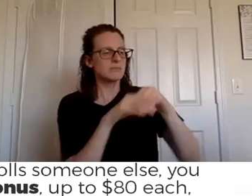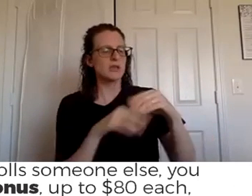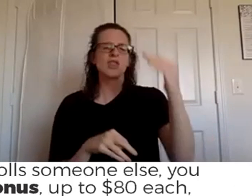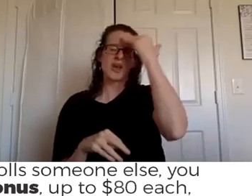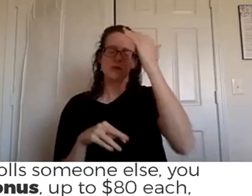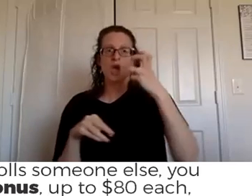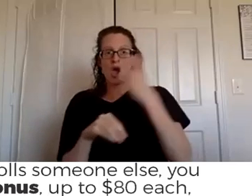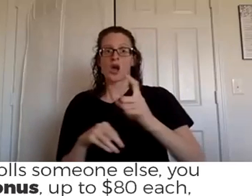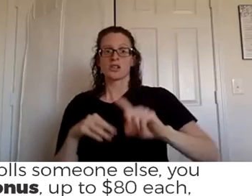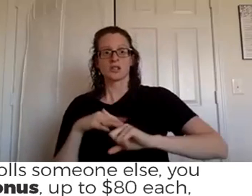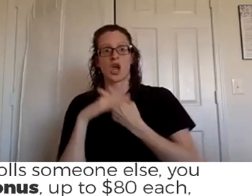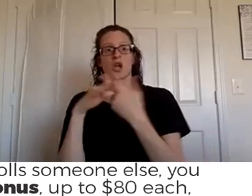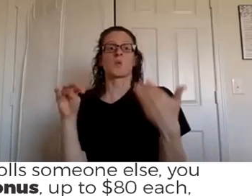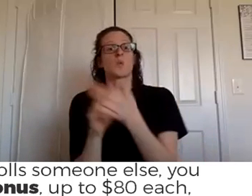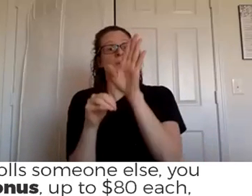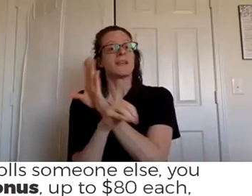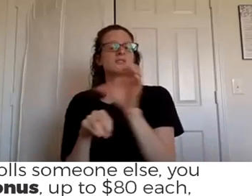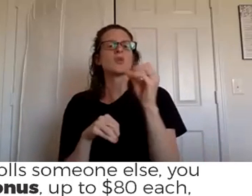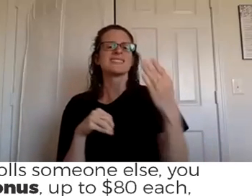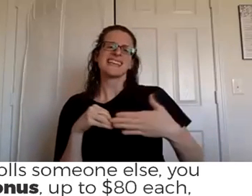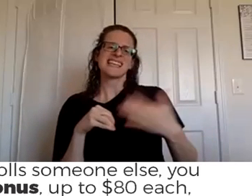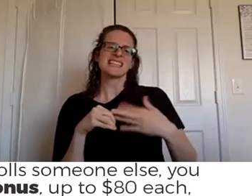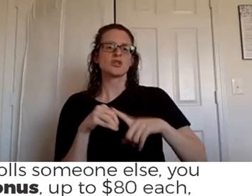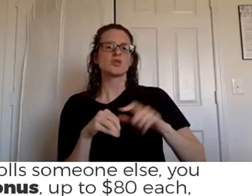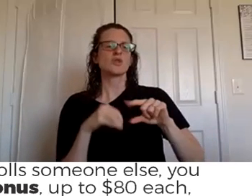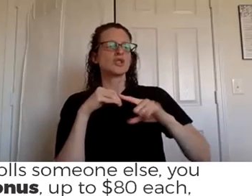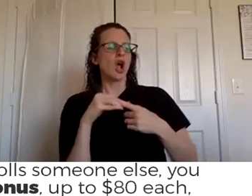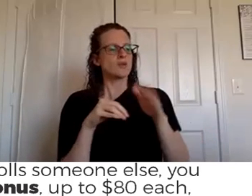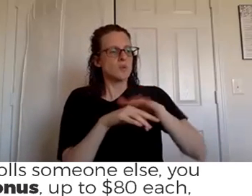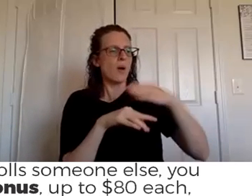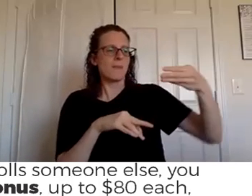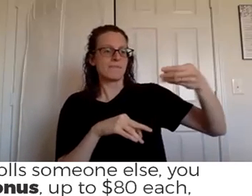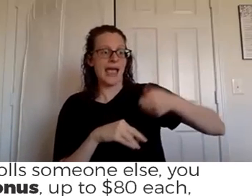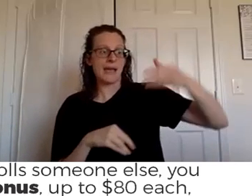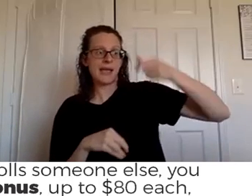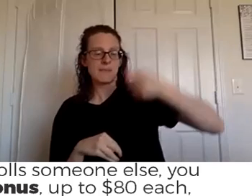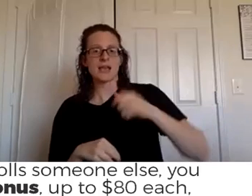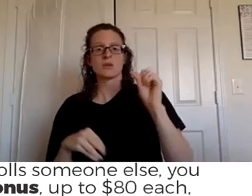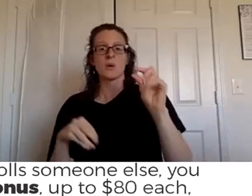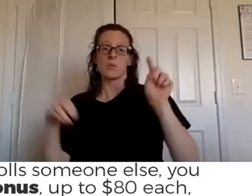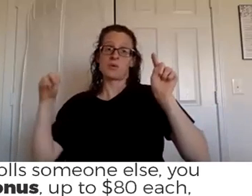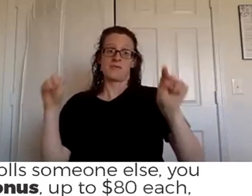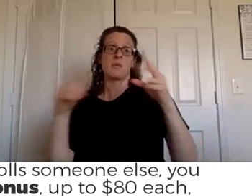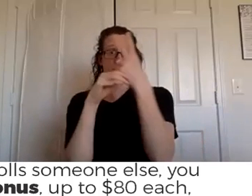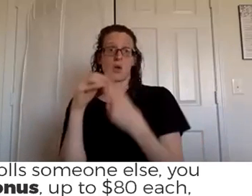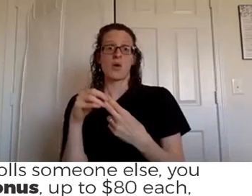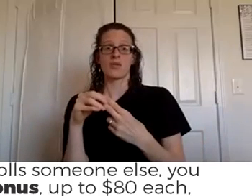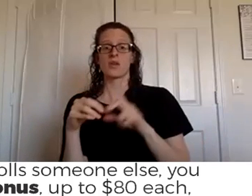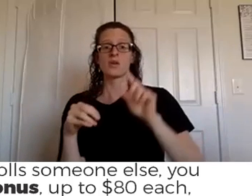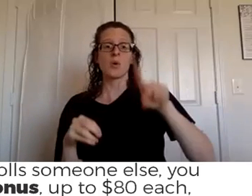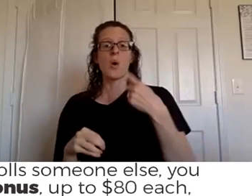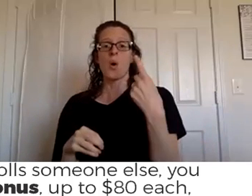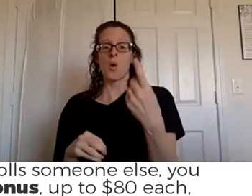new business so they made it easy to start getting the money coming in so with both of these again you only have to